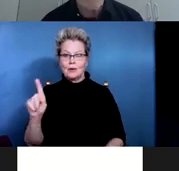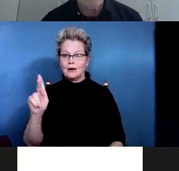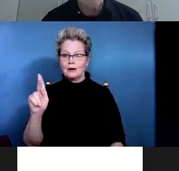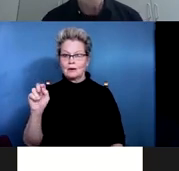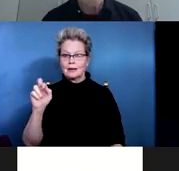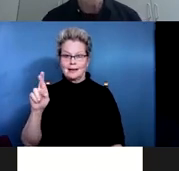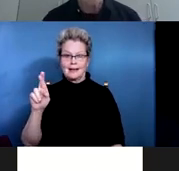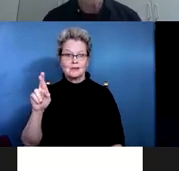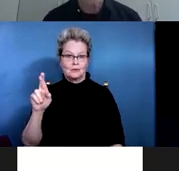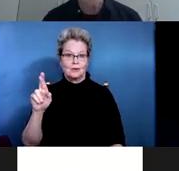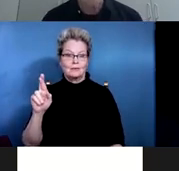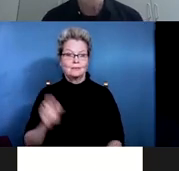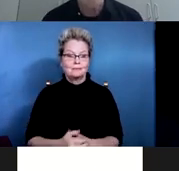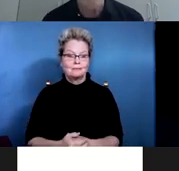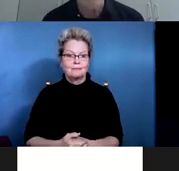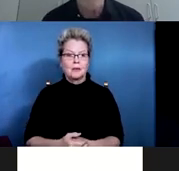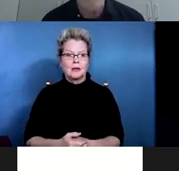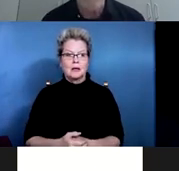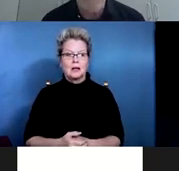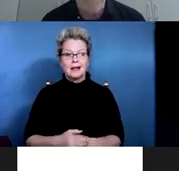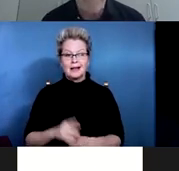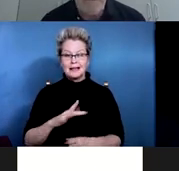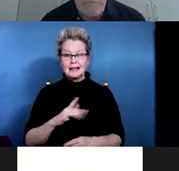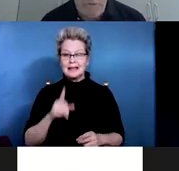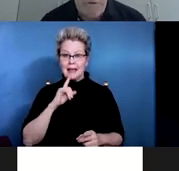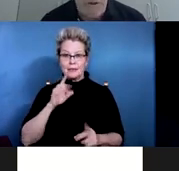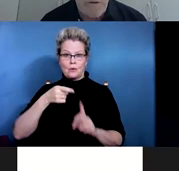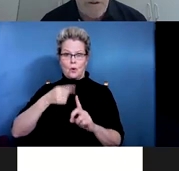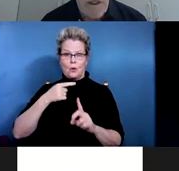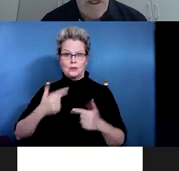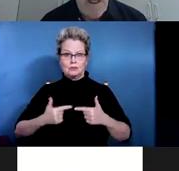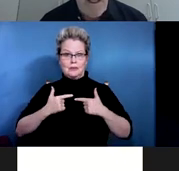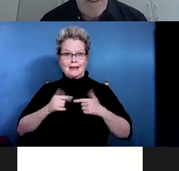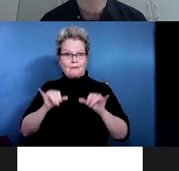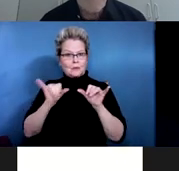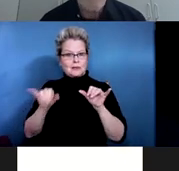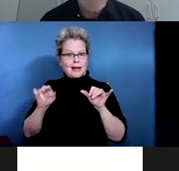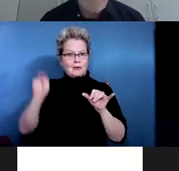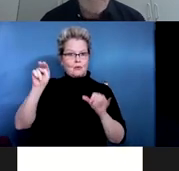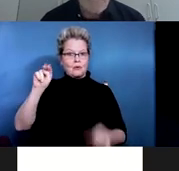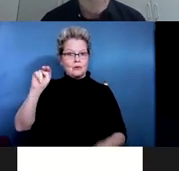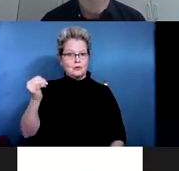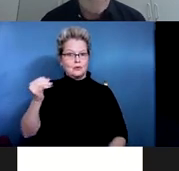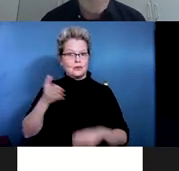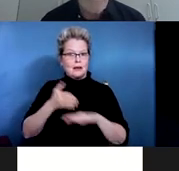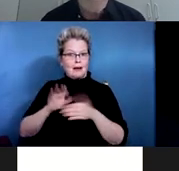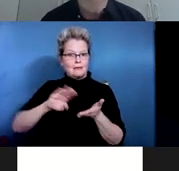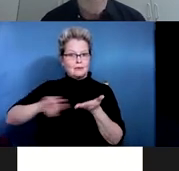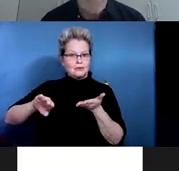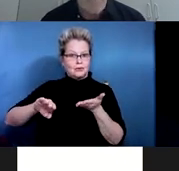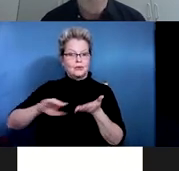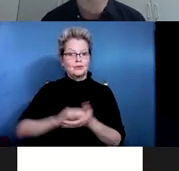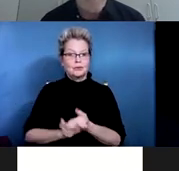and they intend to live in northern New Jersey after discharge. And they have interest in pursuing